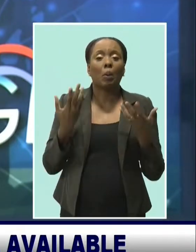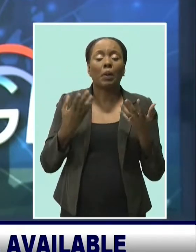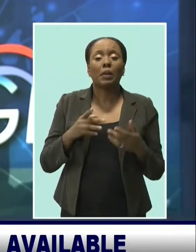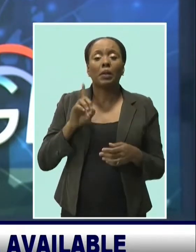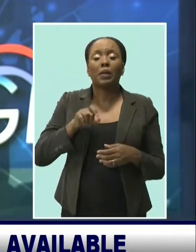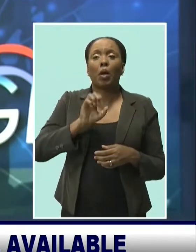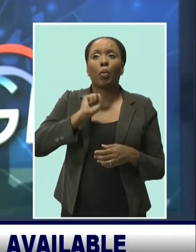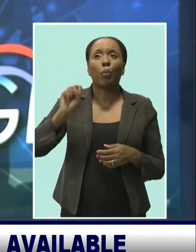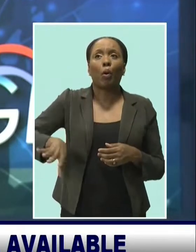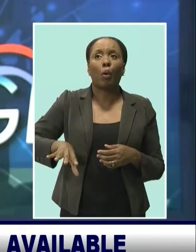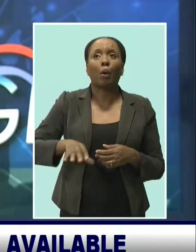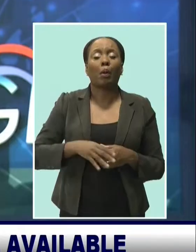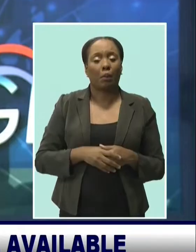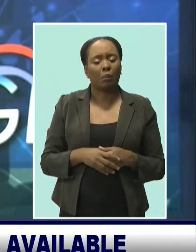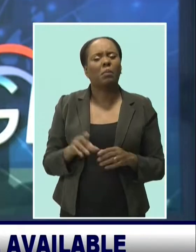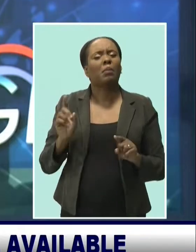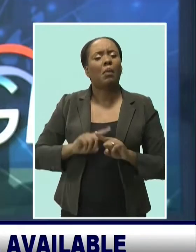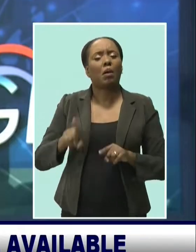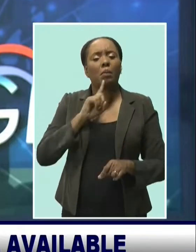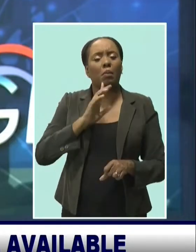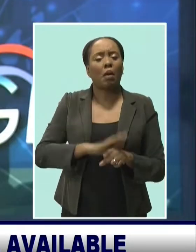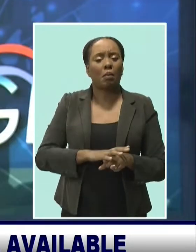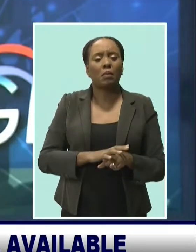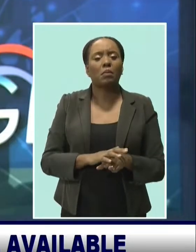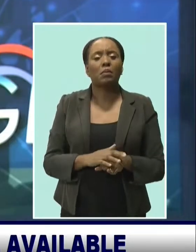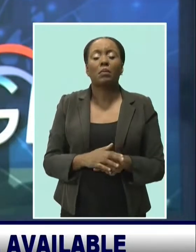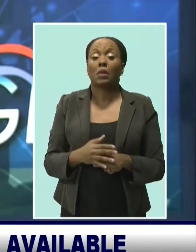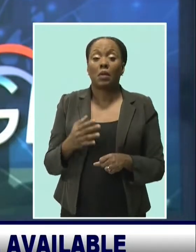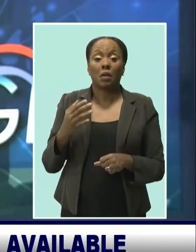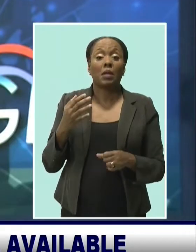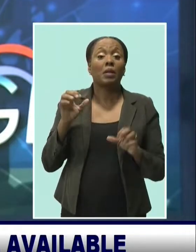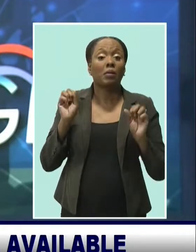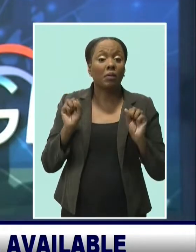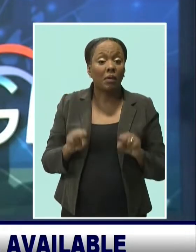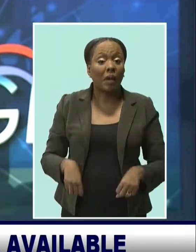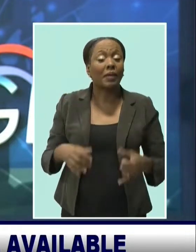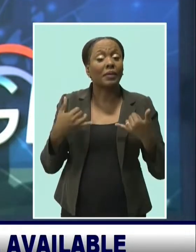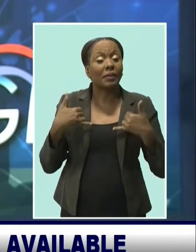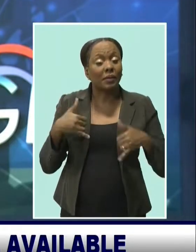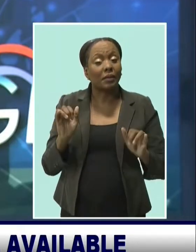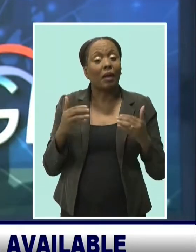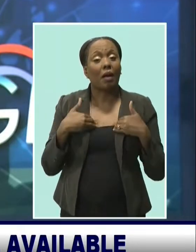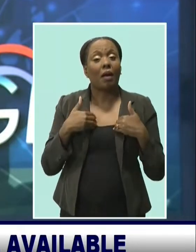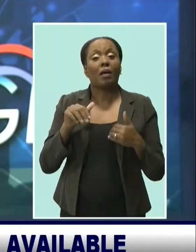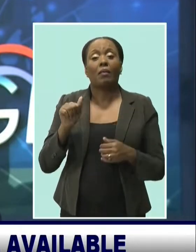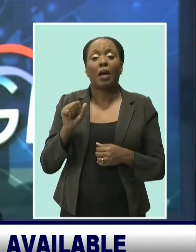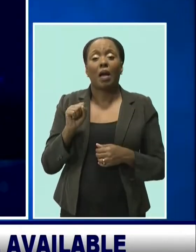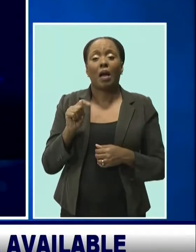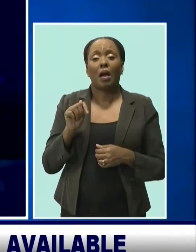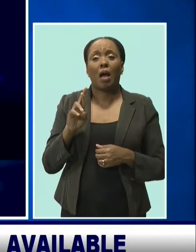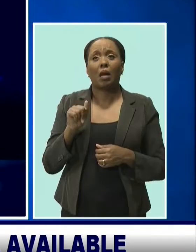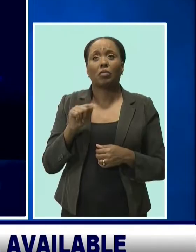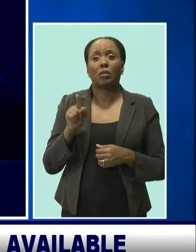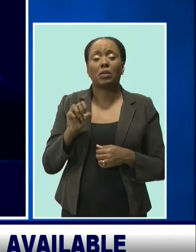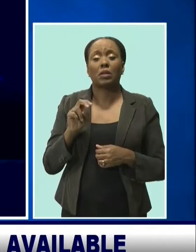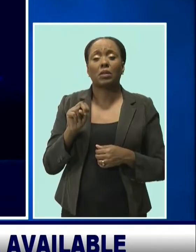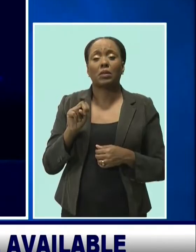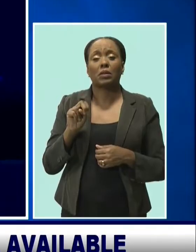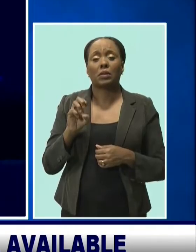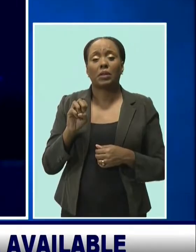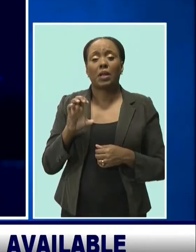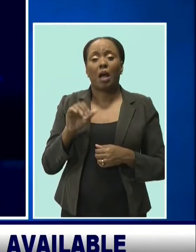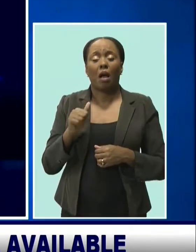discarded. However, she gave the assurance that AstraZeneca is still an option for Barbadians. I just want to